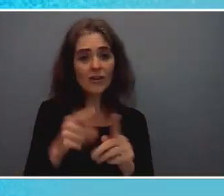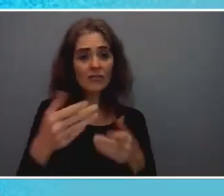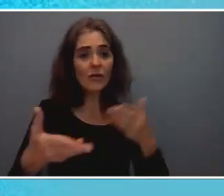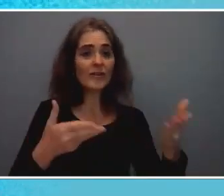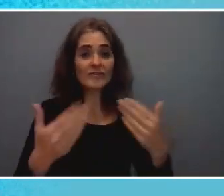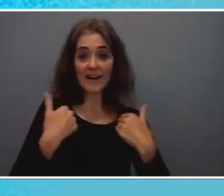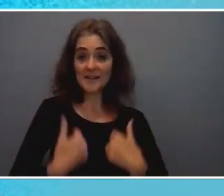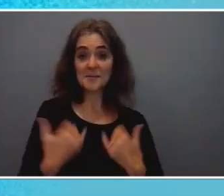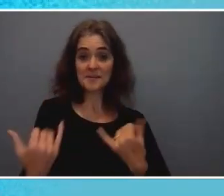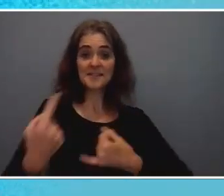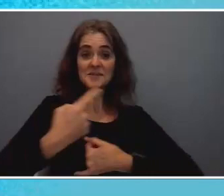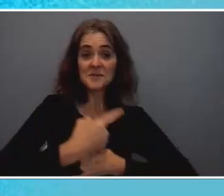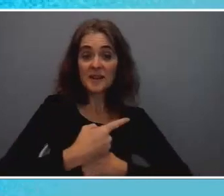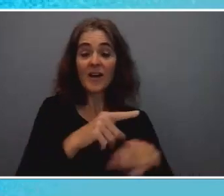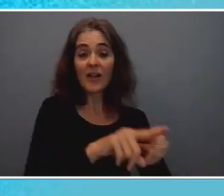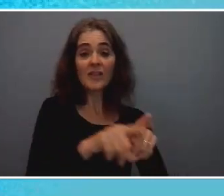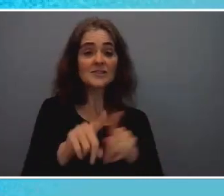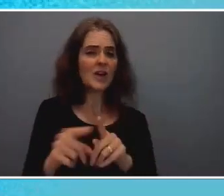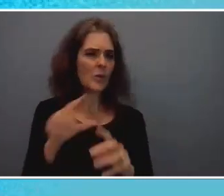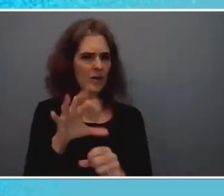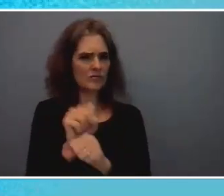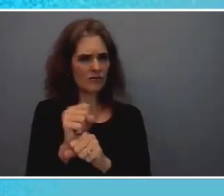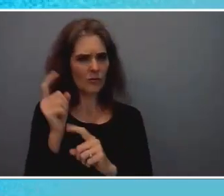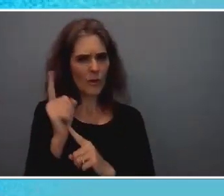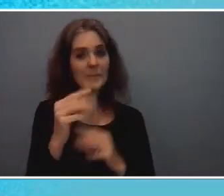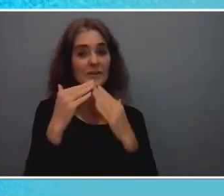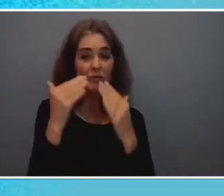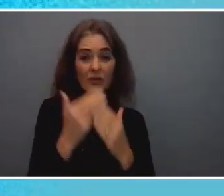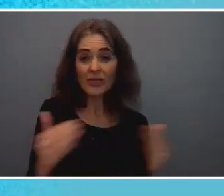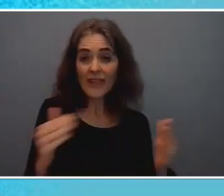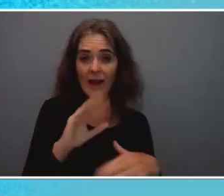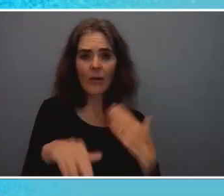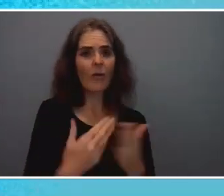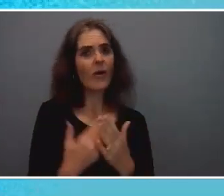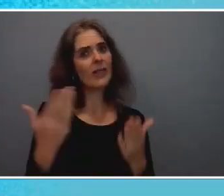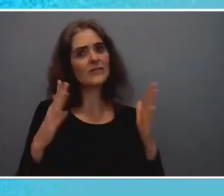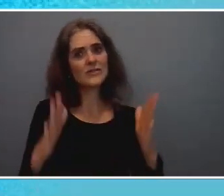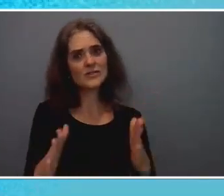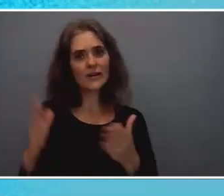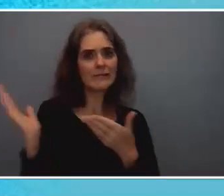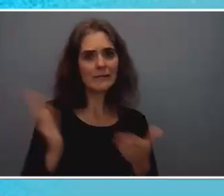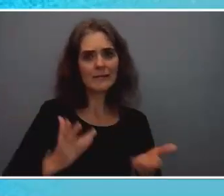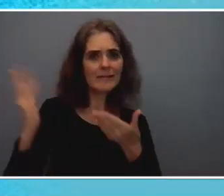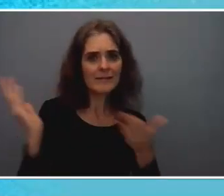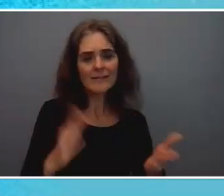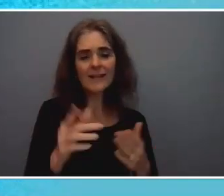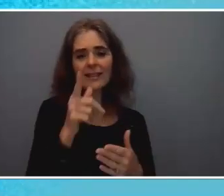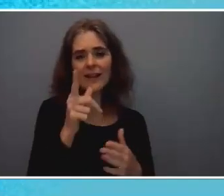I also want to take a moment to thank all the wait staff who are serving us our wonderful meal today